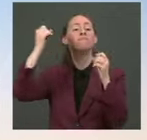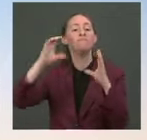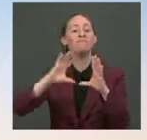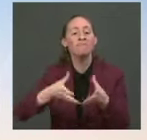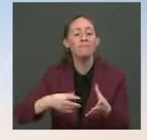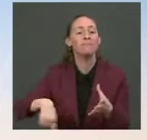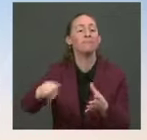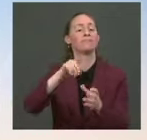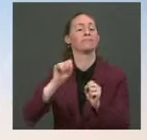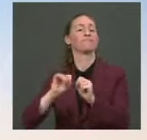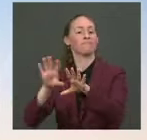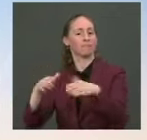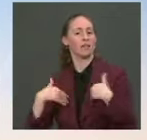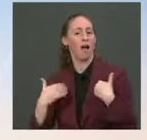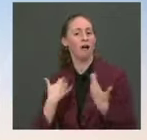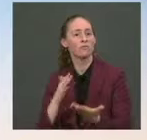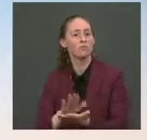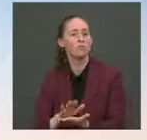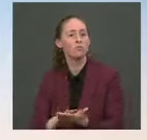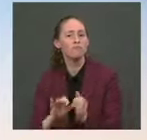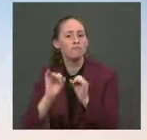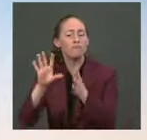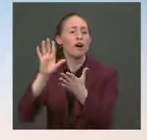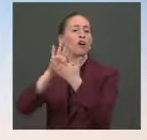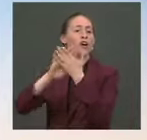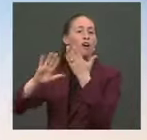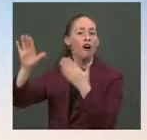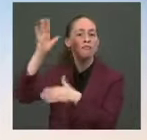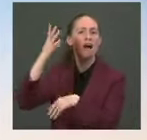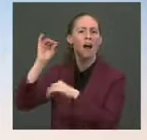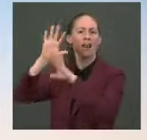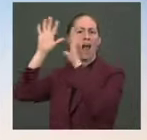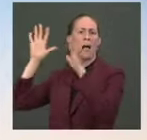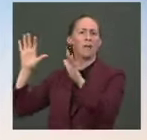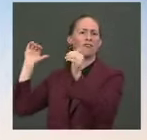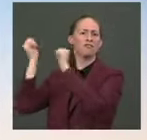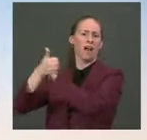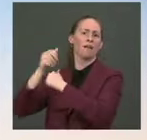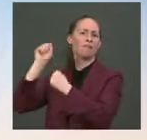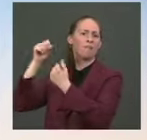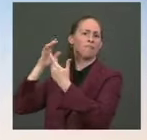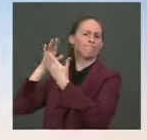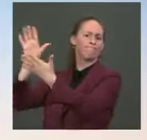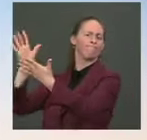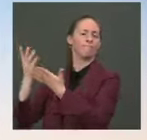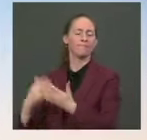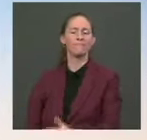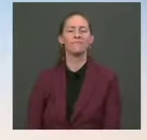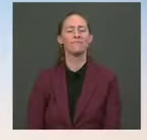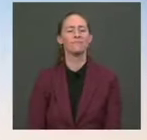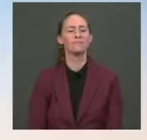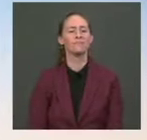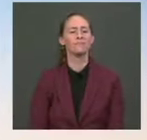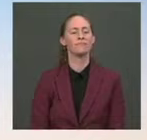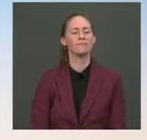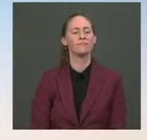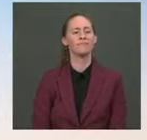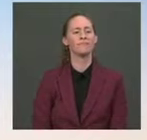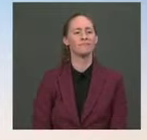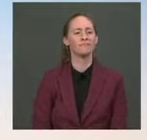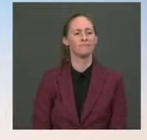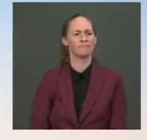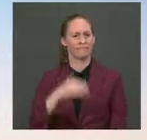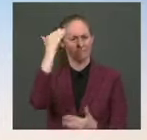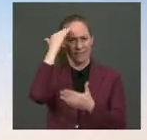proposing to do for the climate crisis. So, yes, there are, of course, parameters for what we would or wouldn't be for. But ultimately, what they're